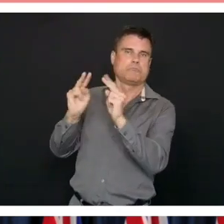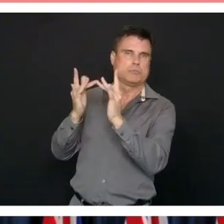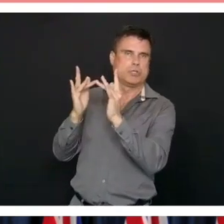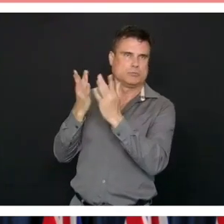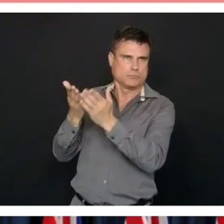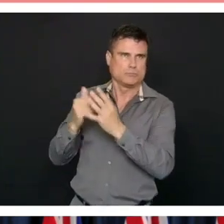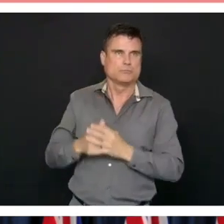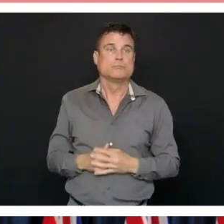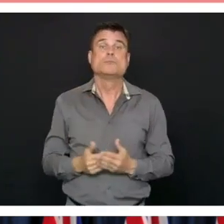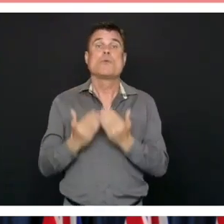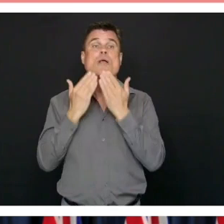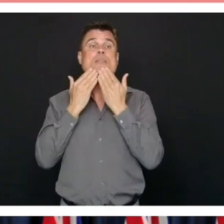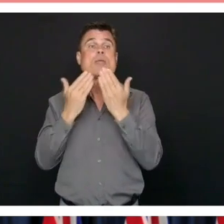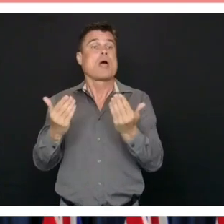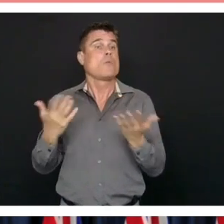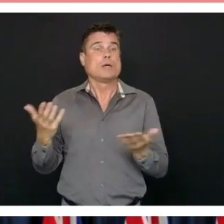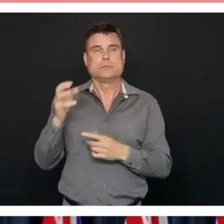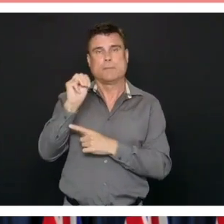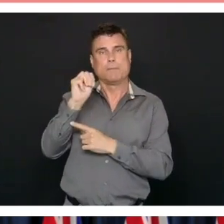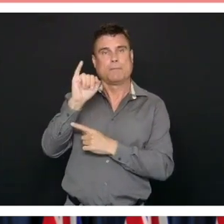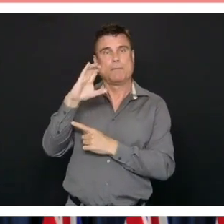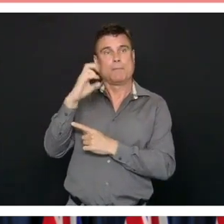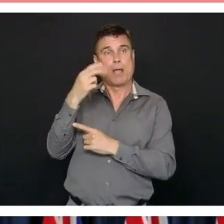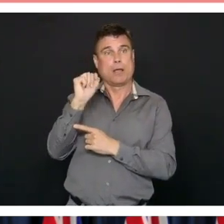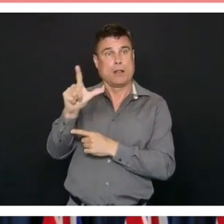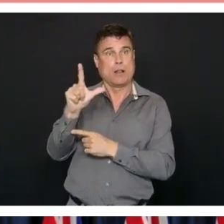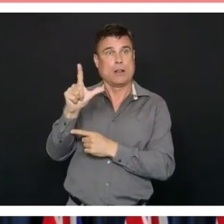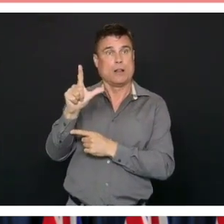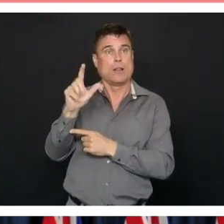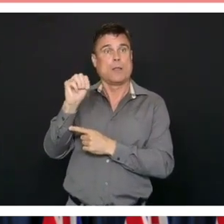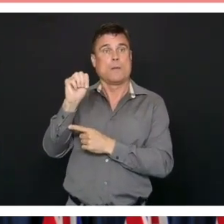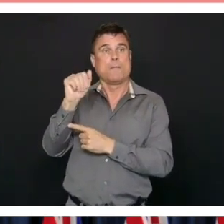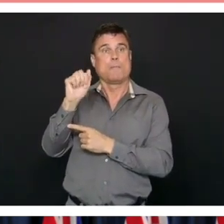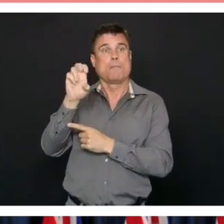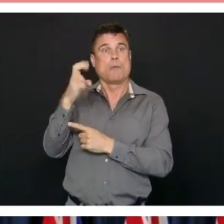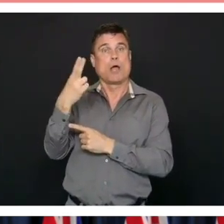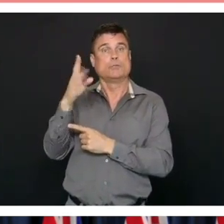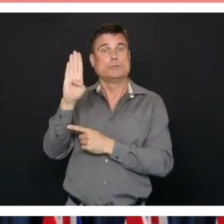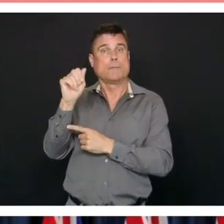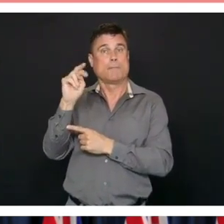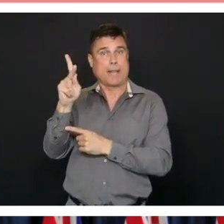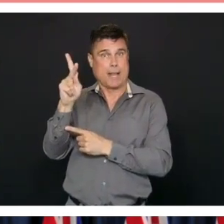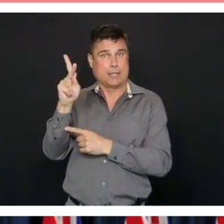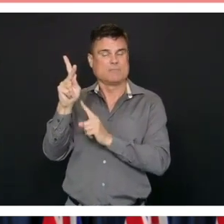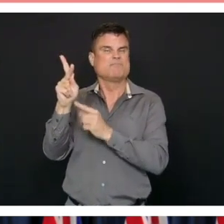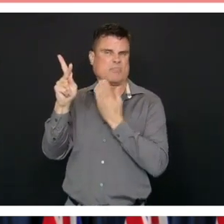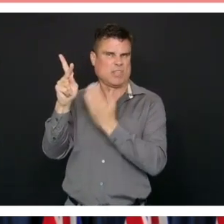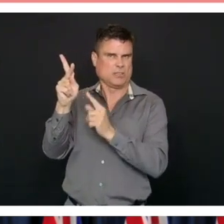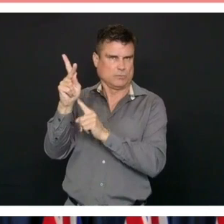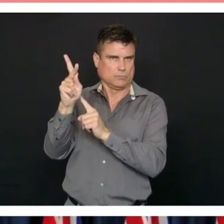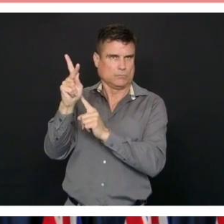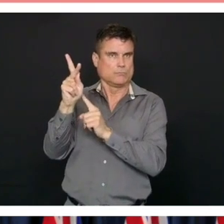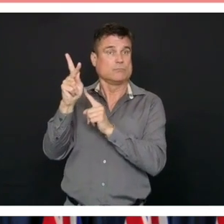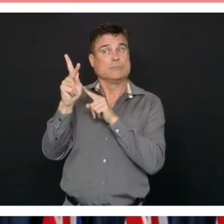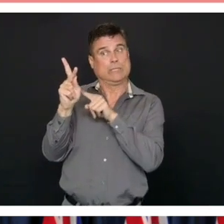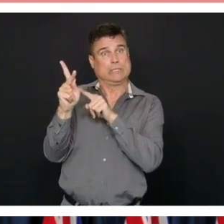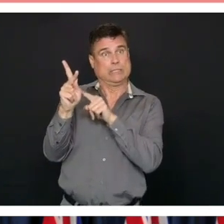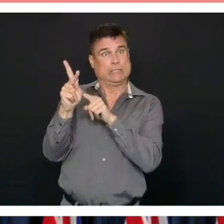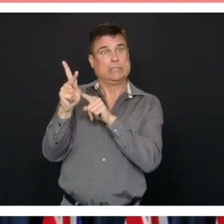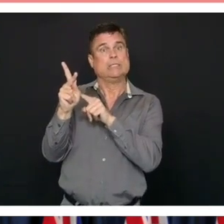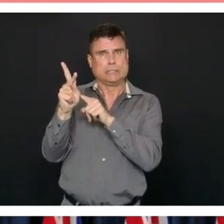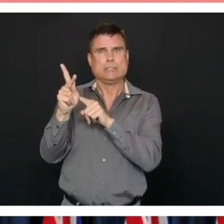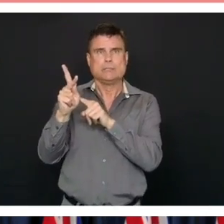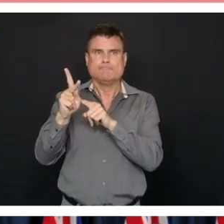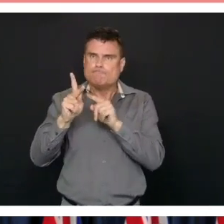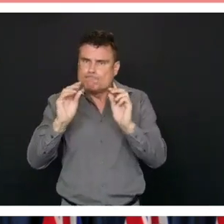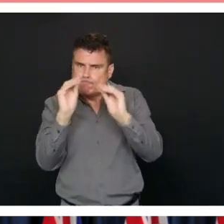to thank Michael Marchbank, who authored this plan, along with many other people in the health care system. Mr.